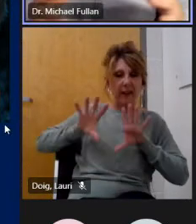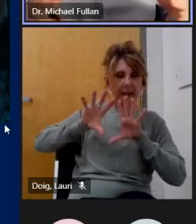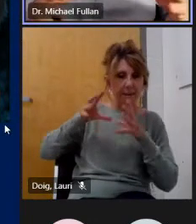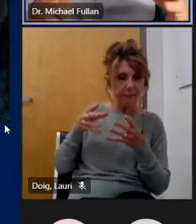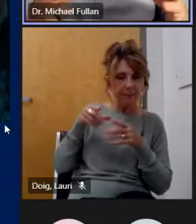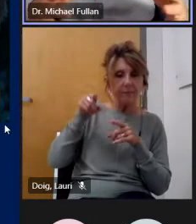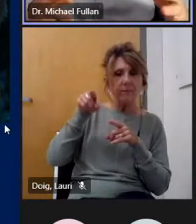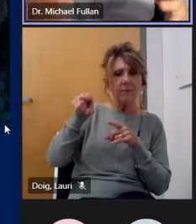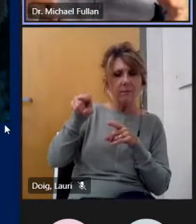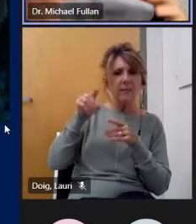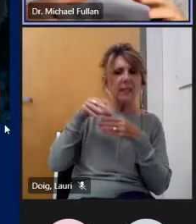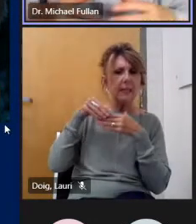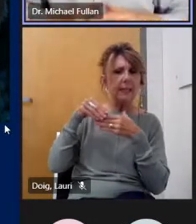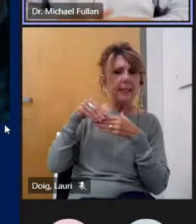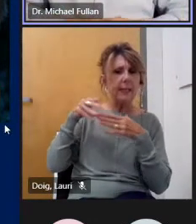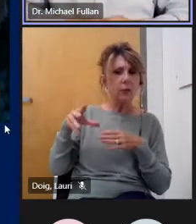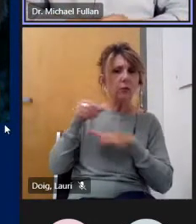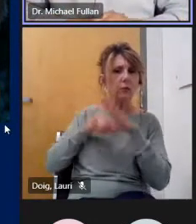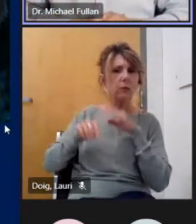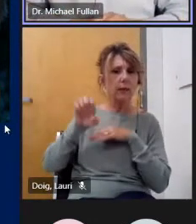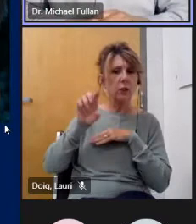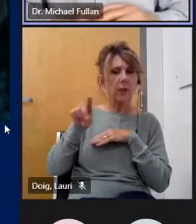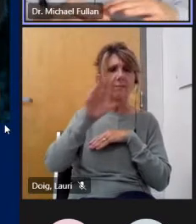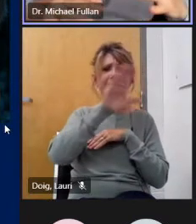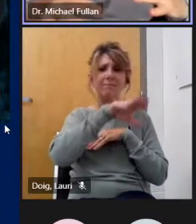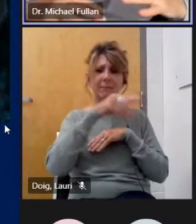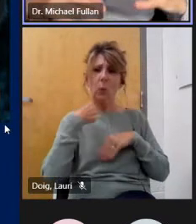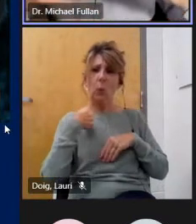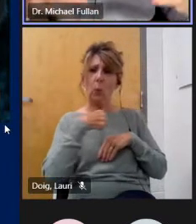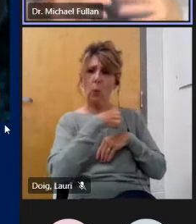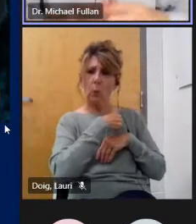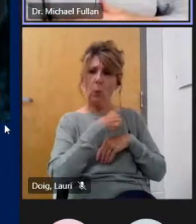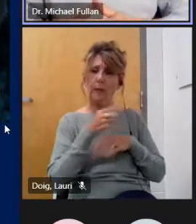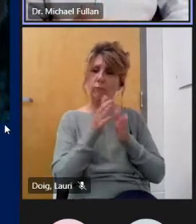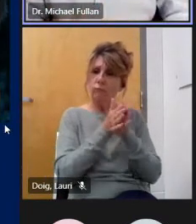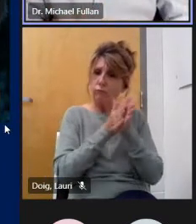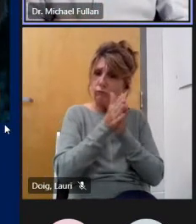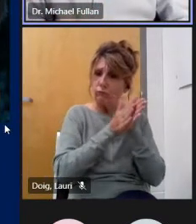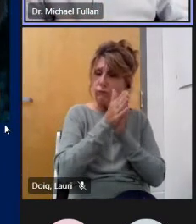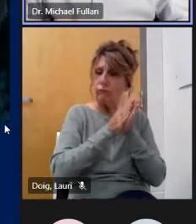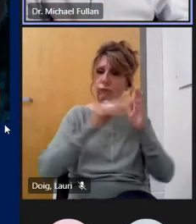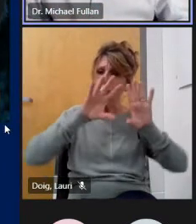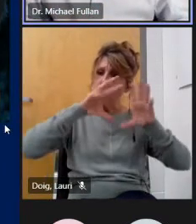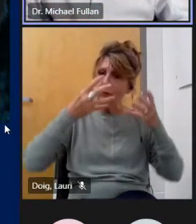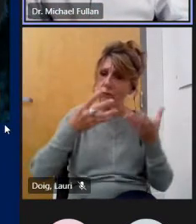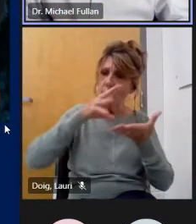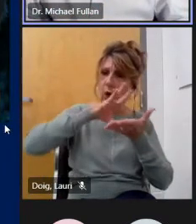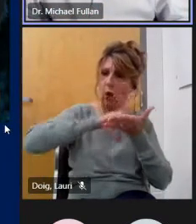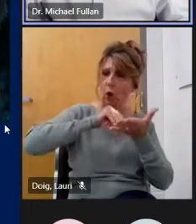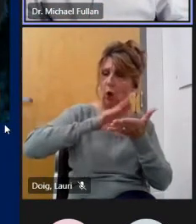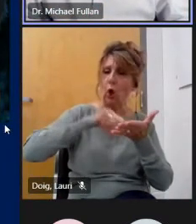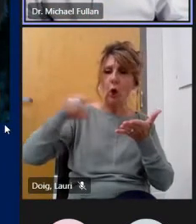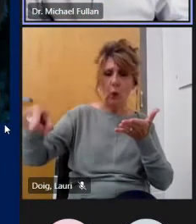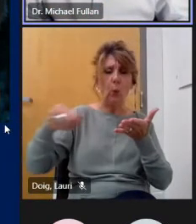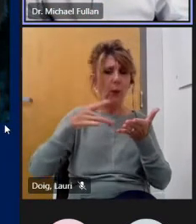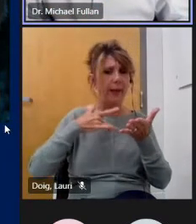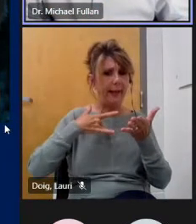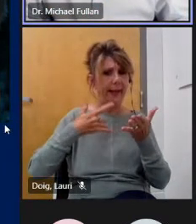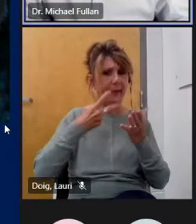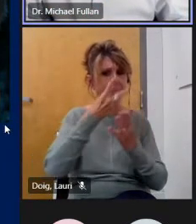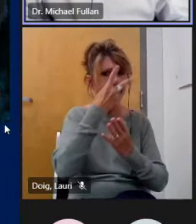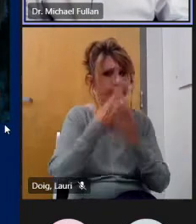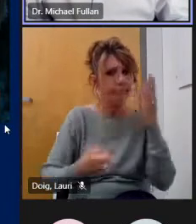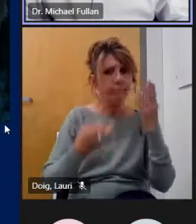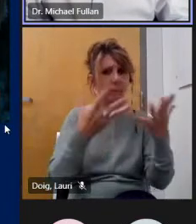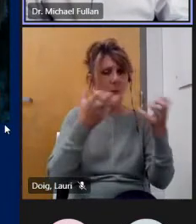us and said uh we like the deep learning uh and we we really want to go full into it uh we've seen enough of it that we